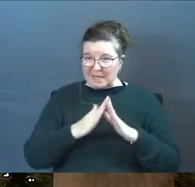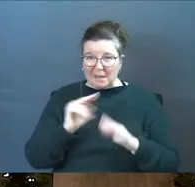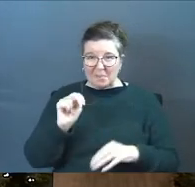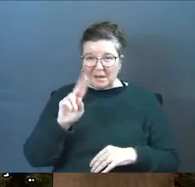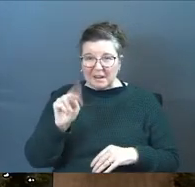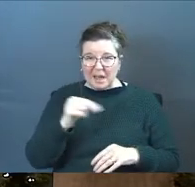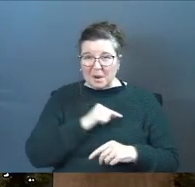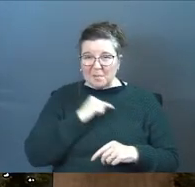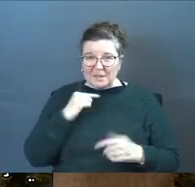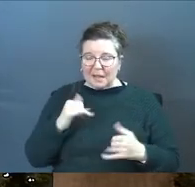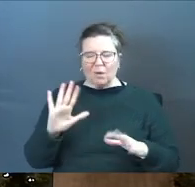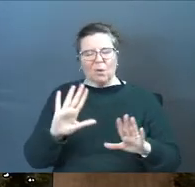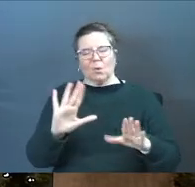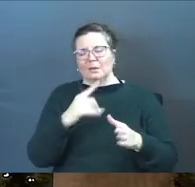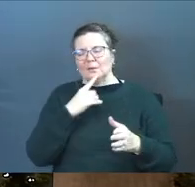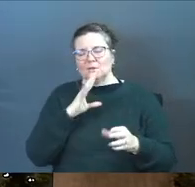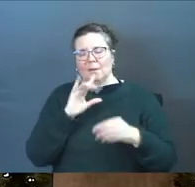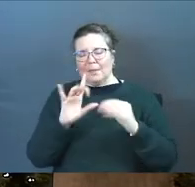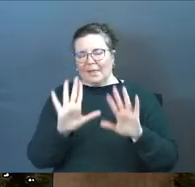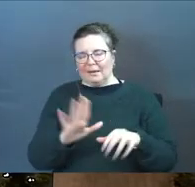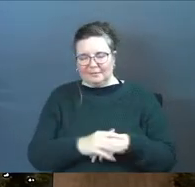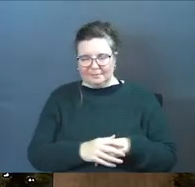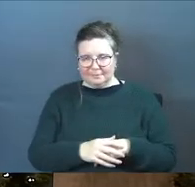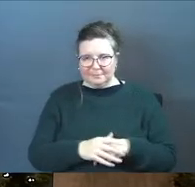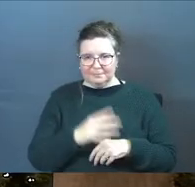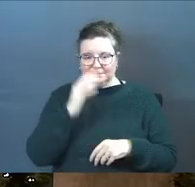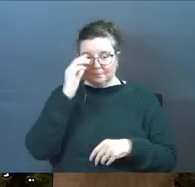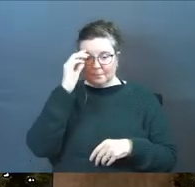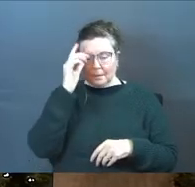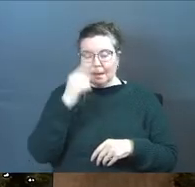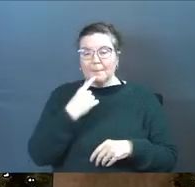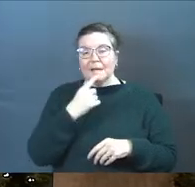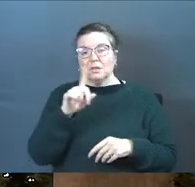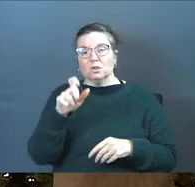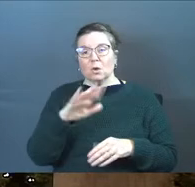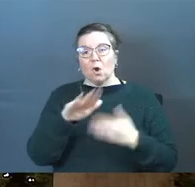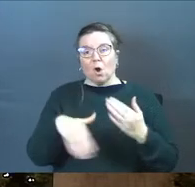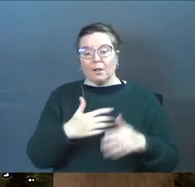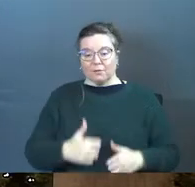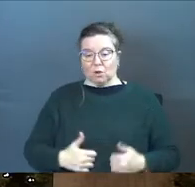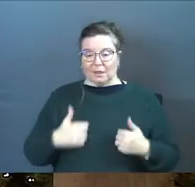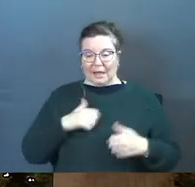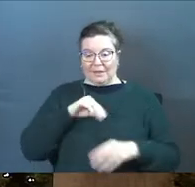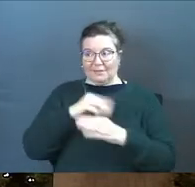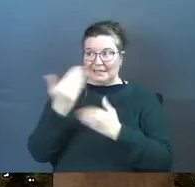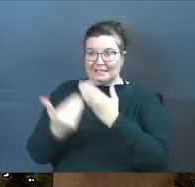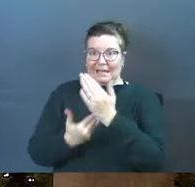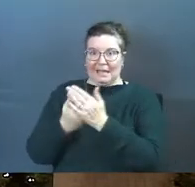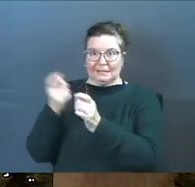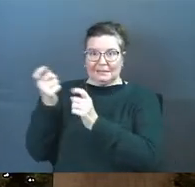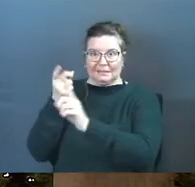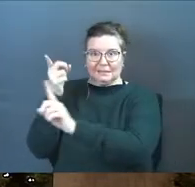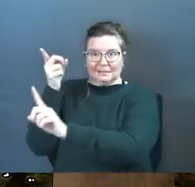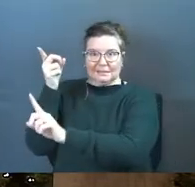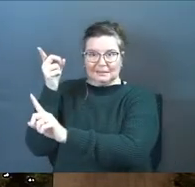a nun or a priest now no that's not what it's talking about but it is saying that you put all of your life in his hands